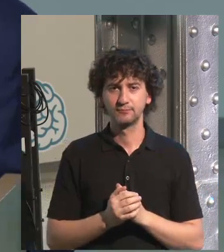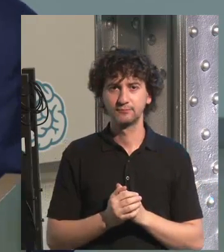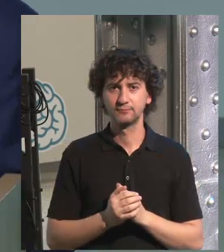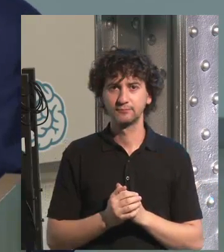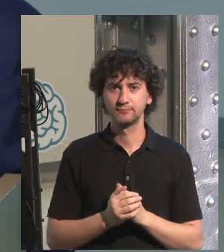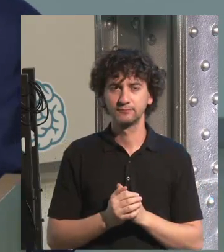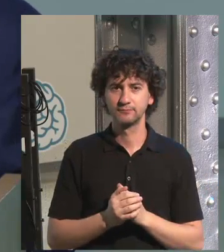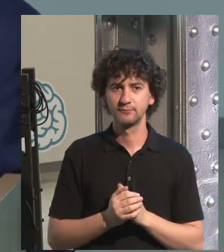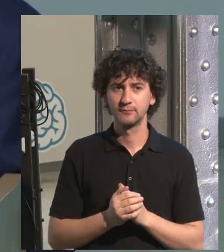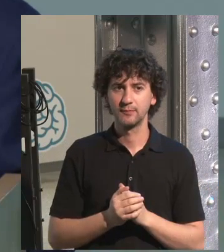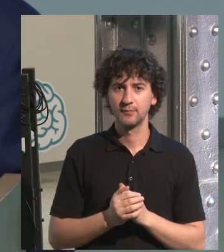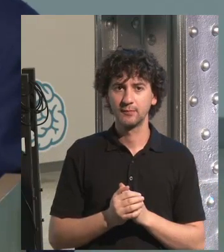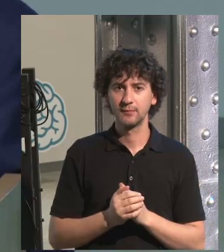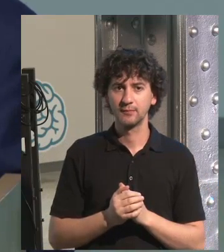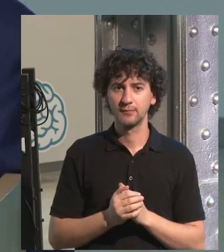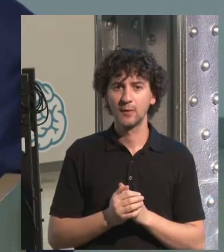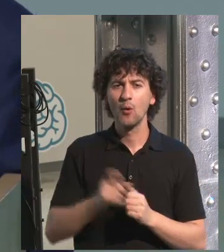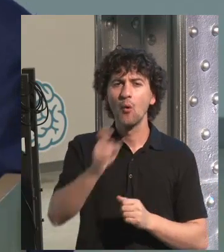biological rhythm,